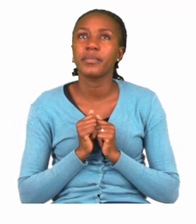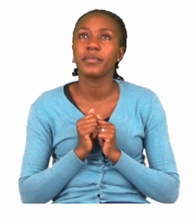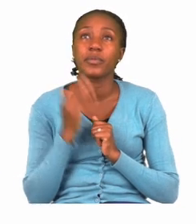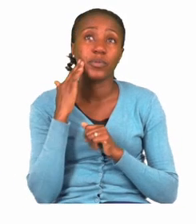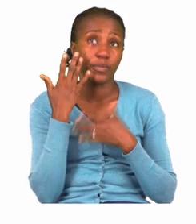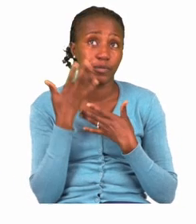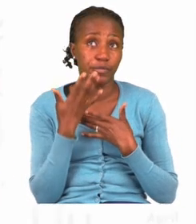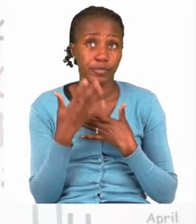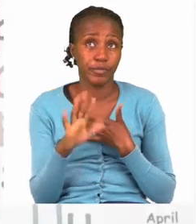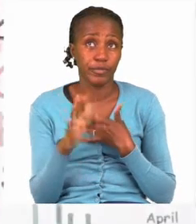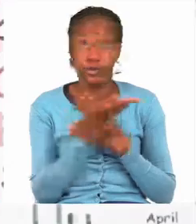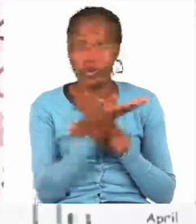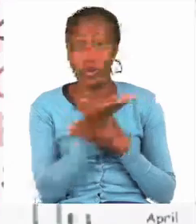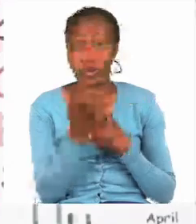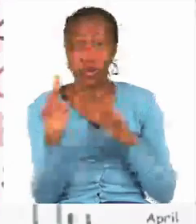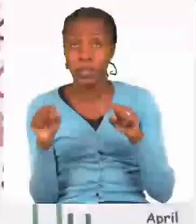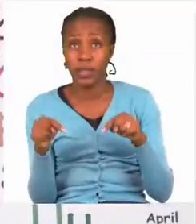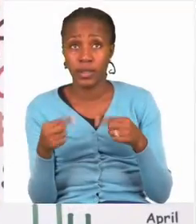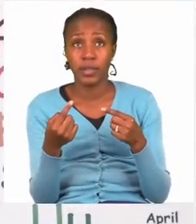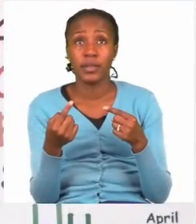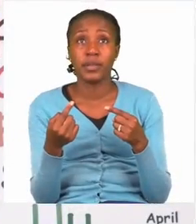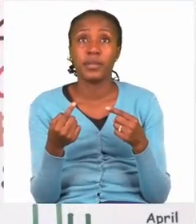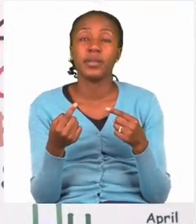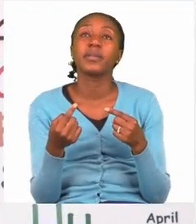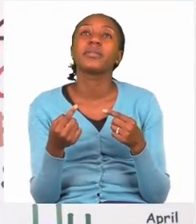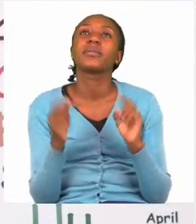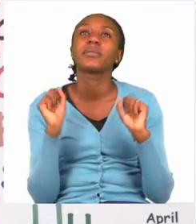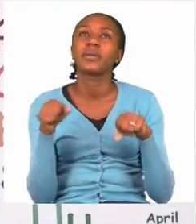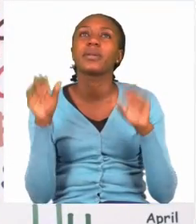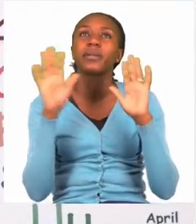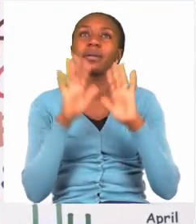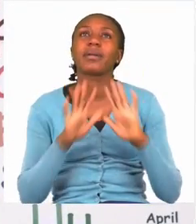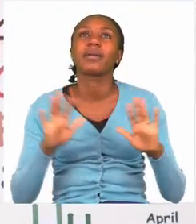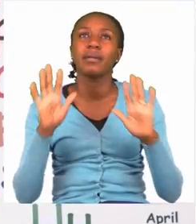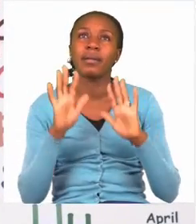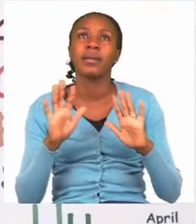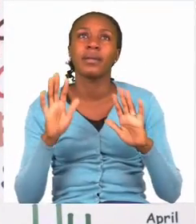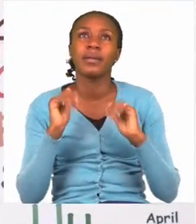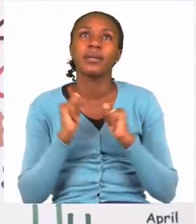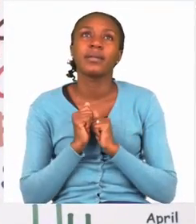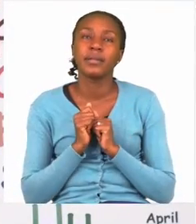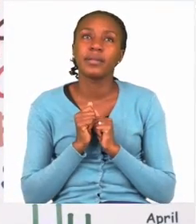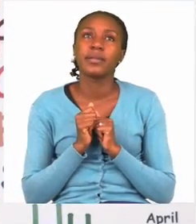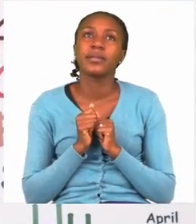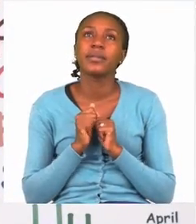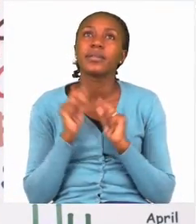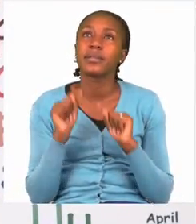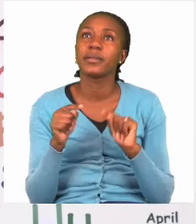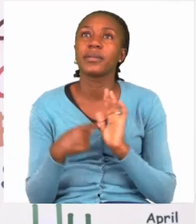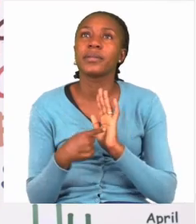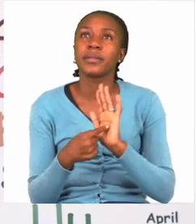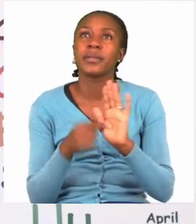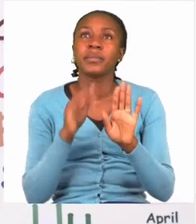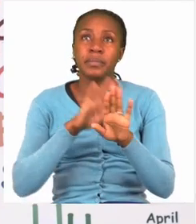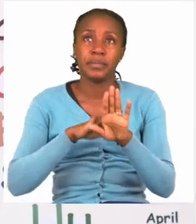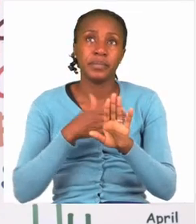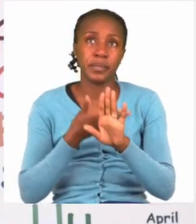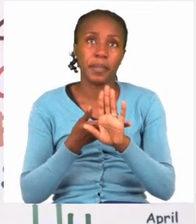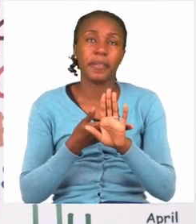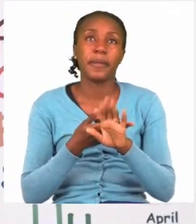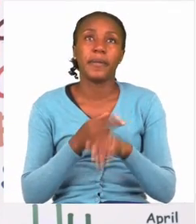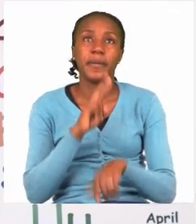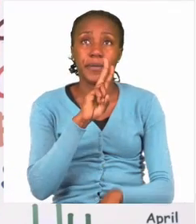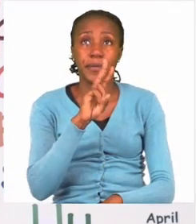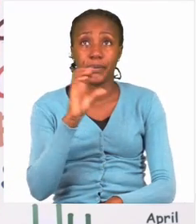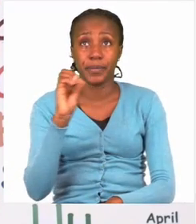with all your sums, you can then go ahead and color your popsicles. Now let's have a look at the two numbers